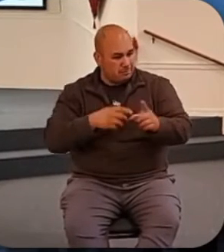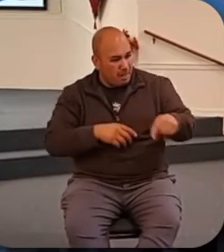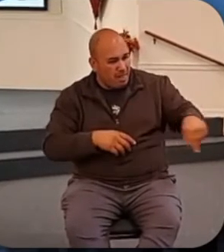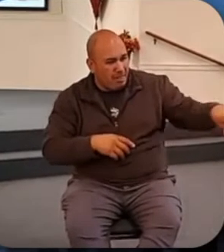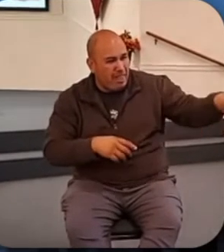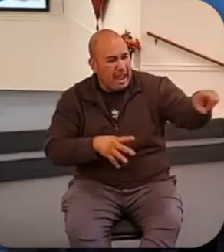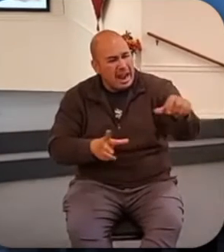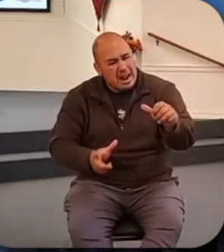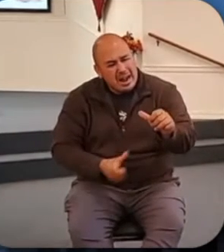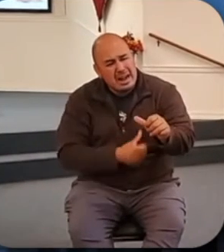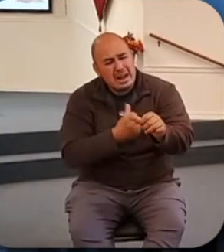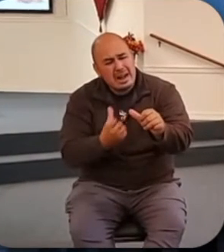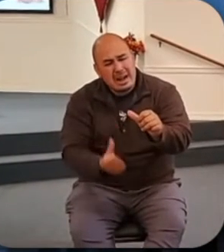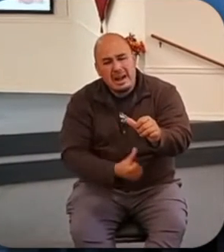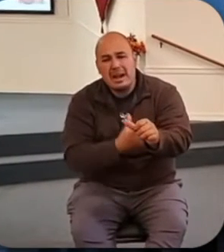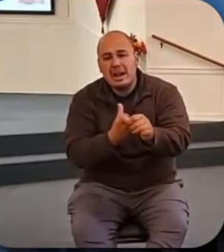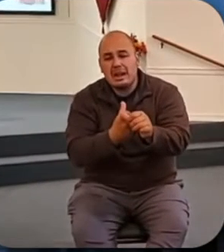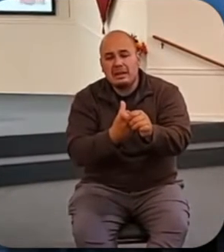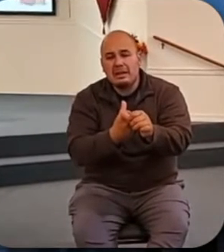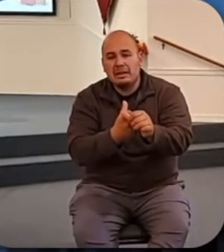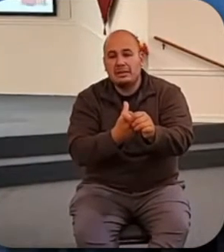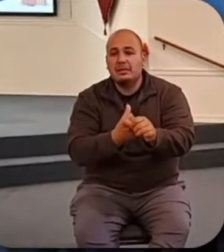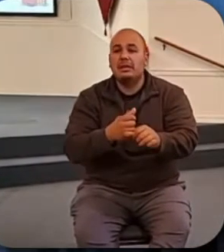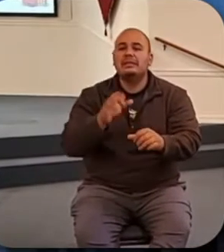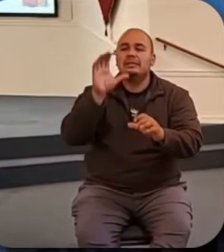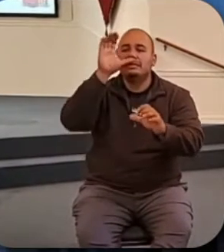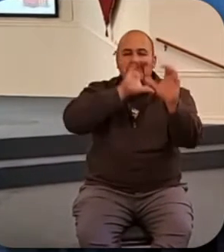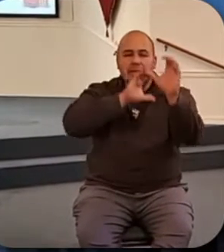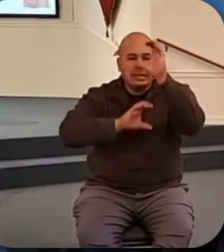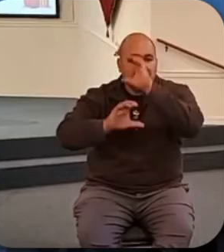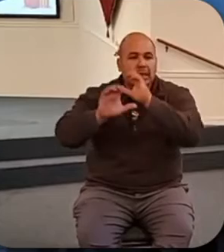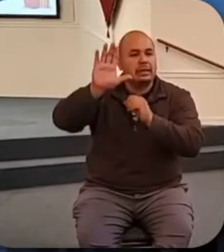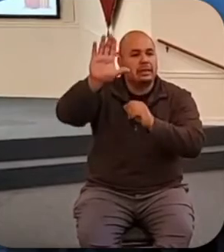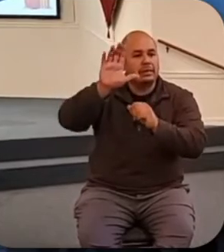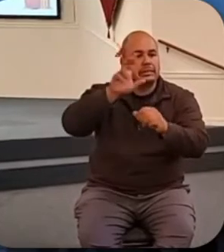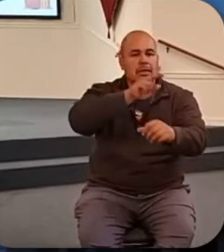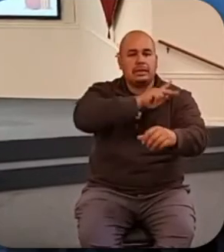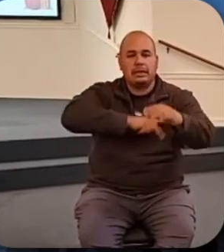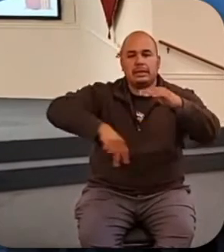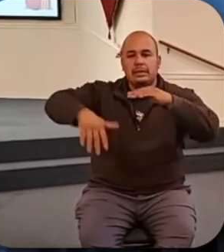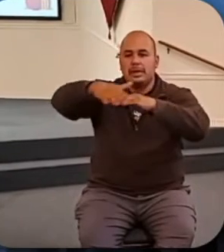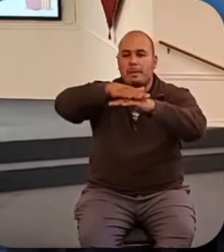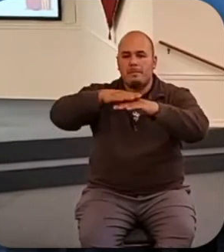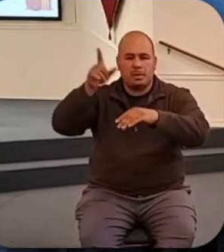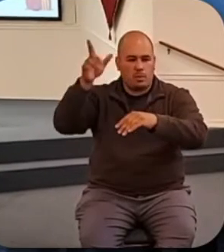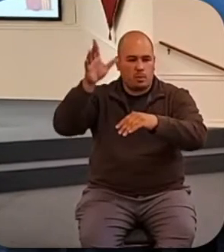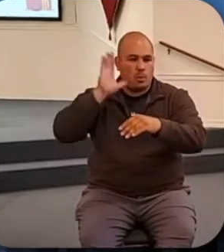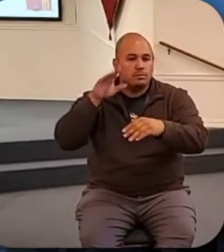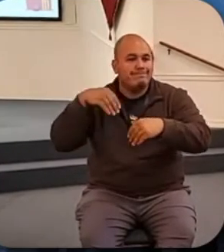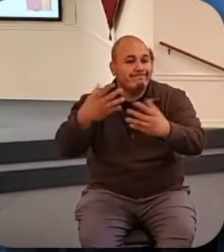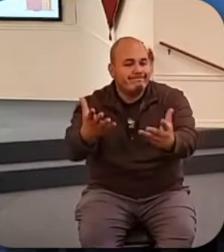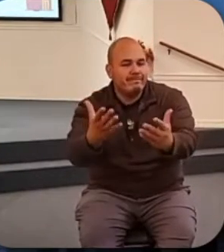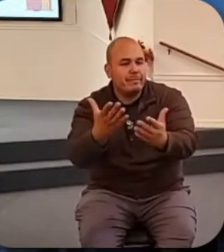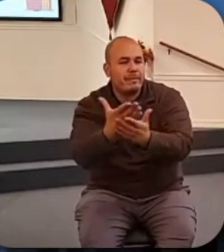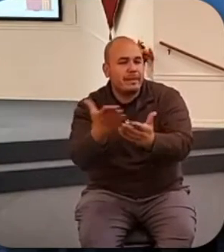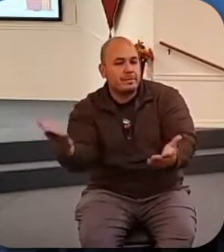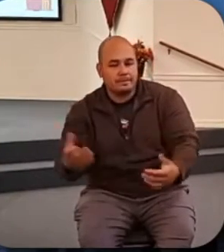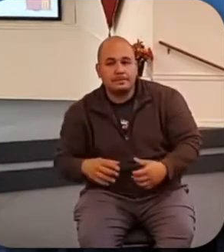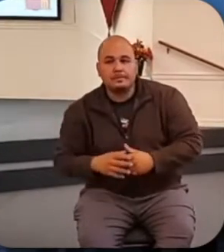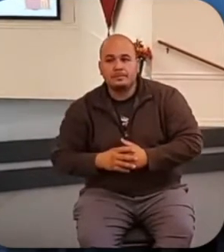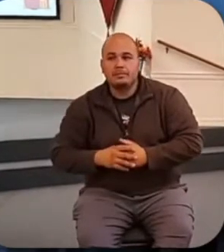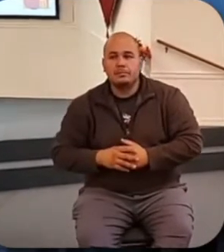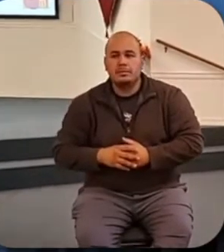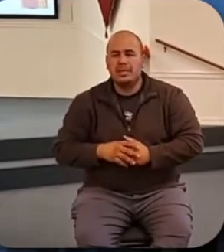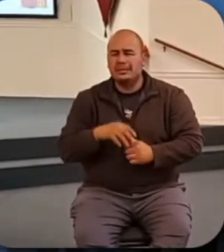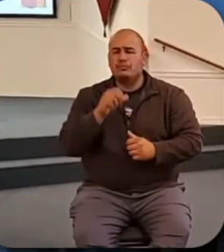knows that you need them. But seek his kingdom, and these things will be given to you as well. Do not be